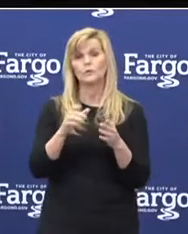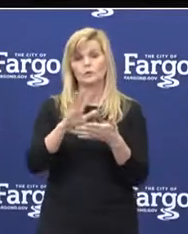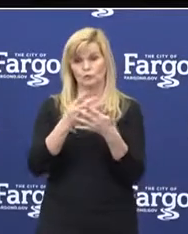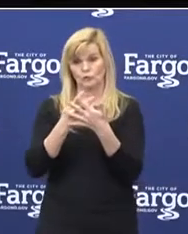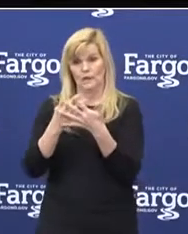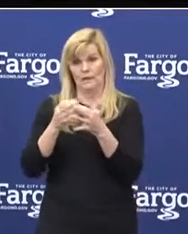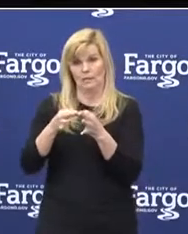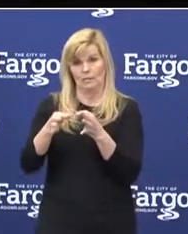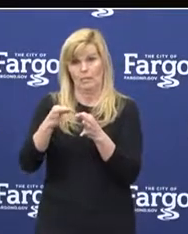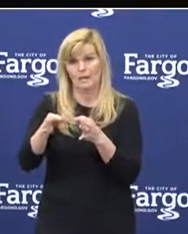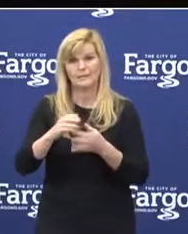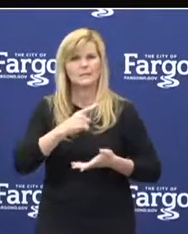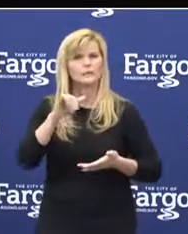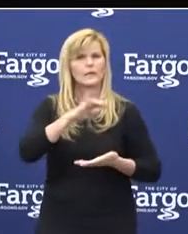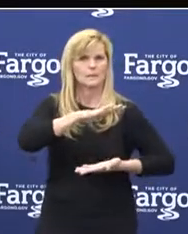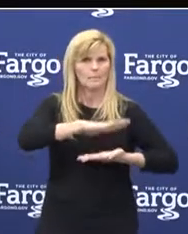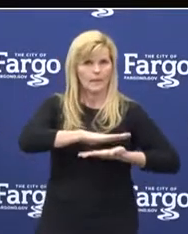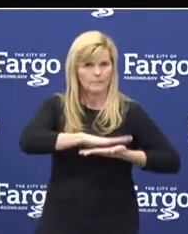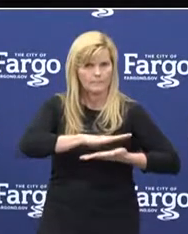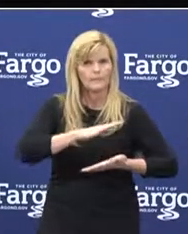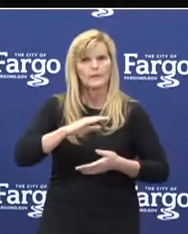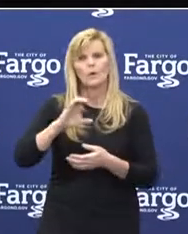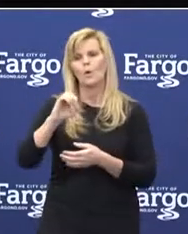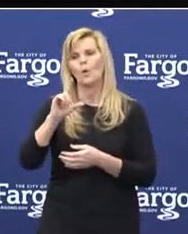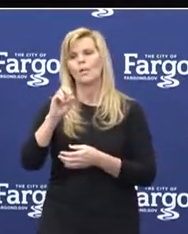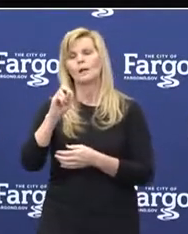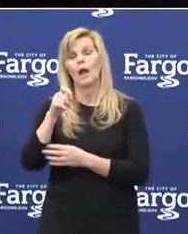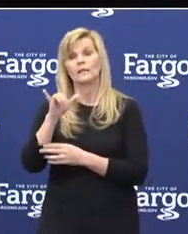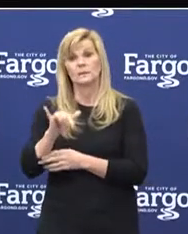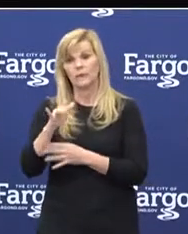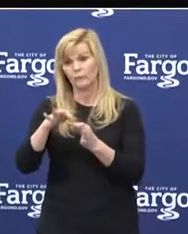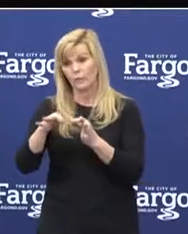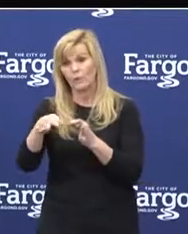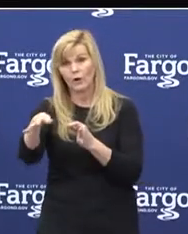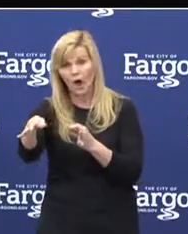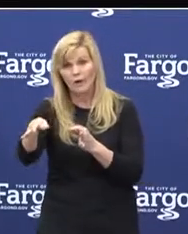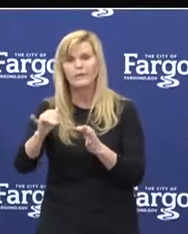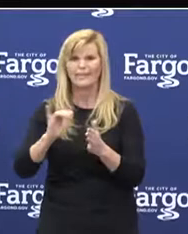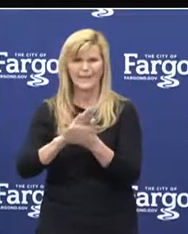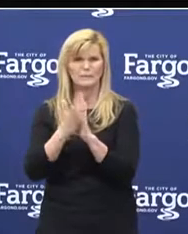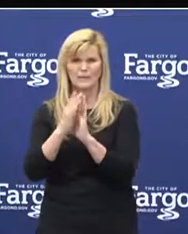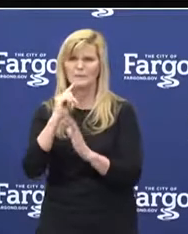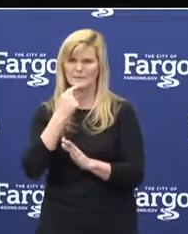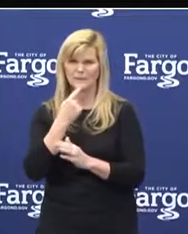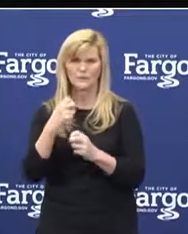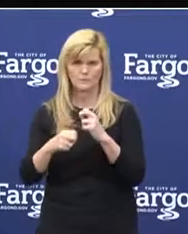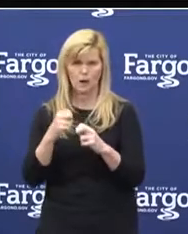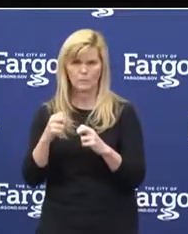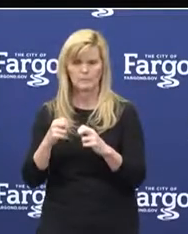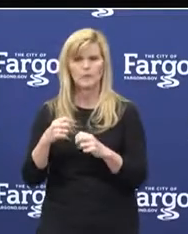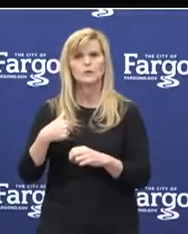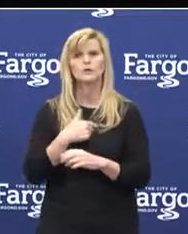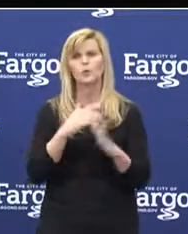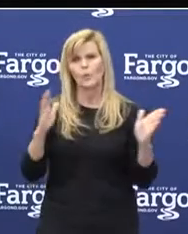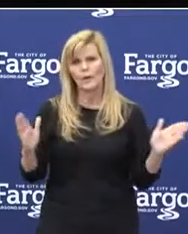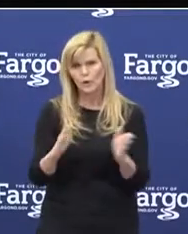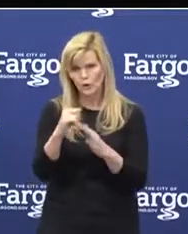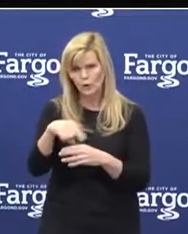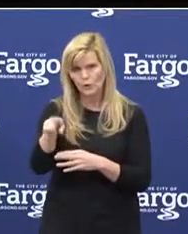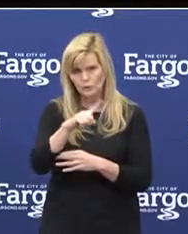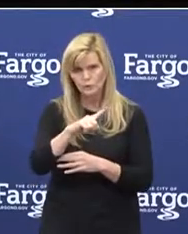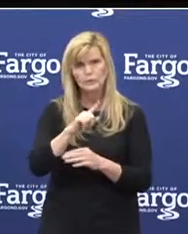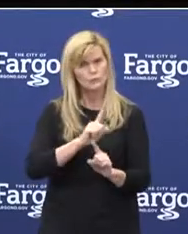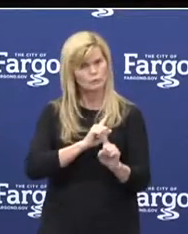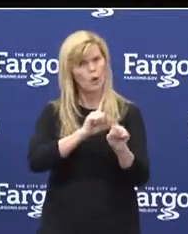as mammography and colonoscopies can have serious consequences. We strongly encourage everyone to seek health